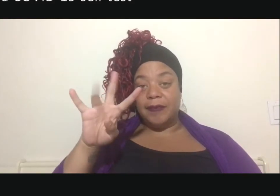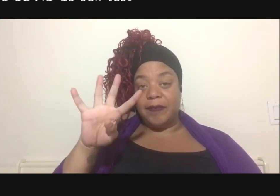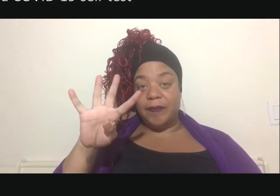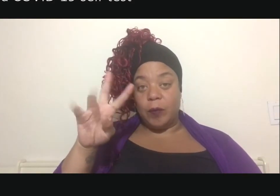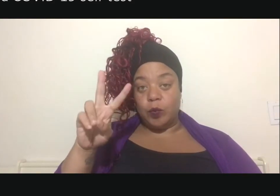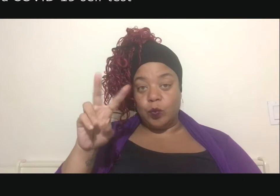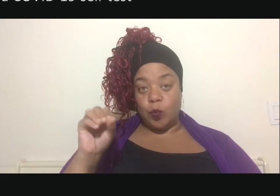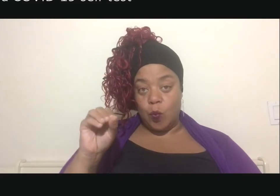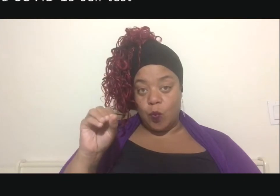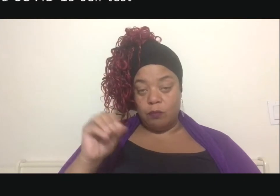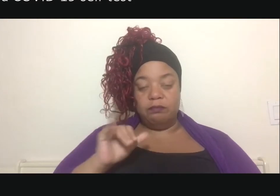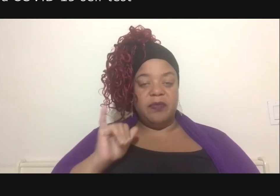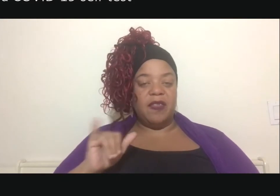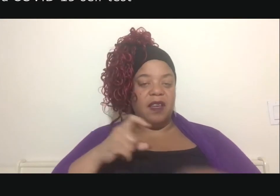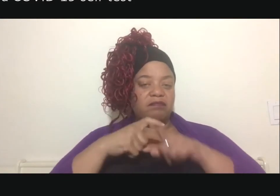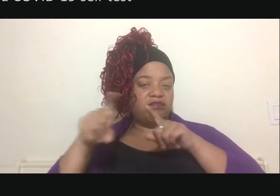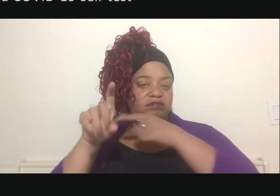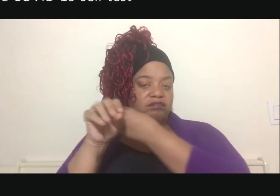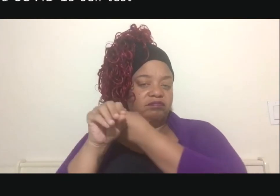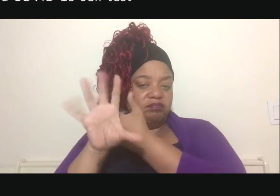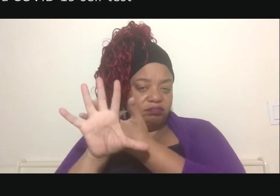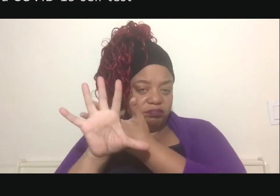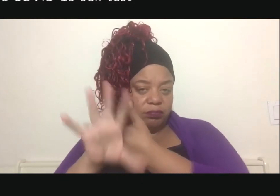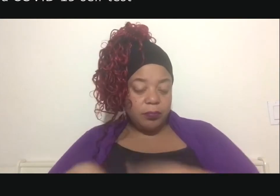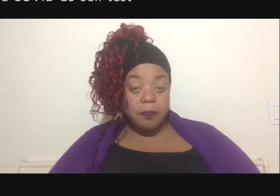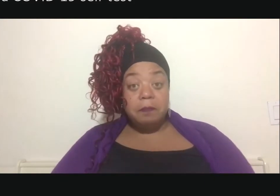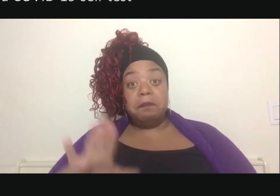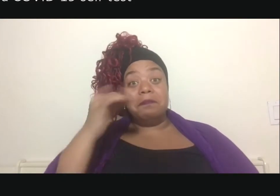bottom light will tell you if you do not have COVID